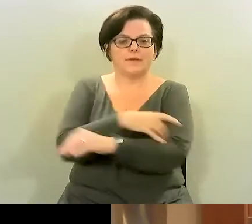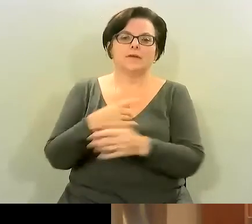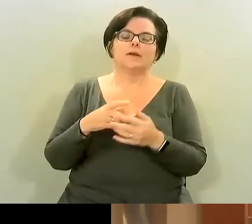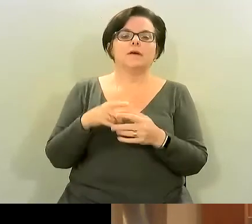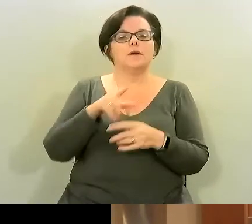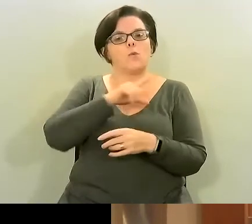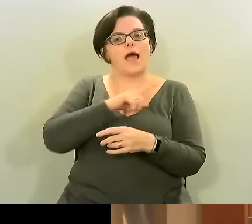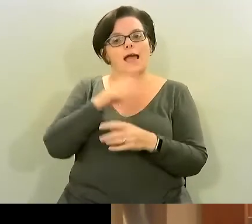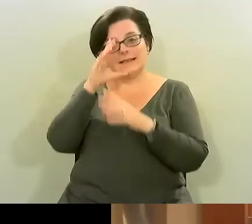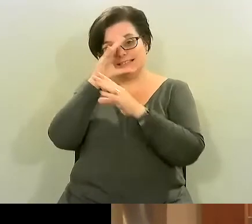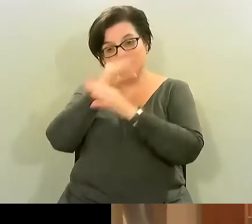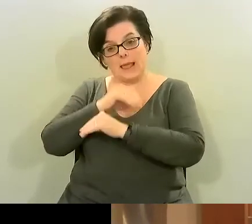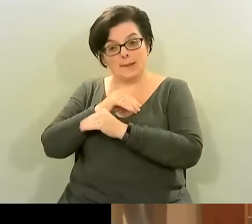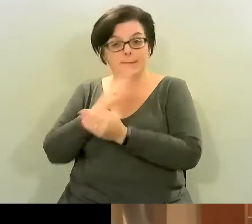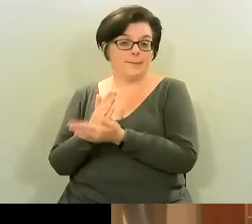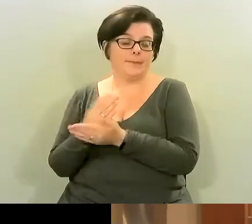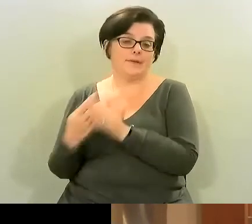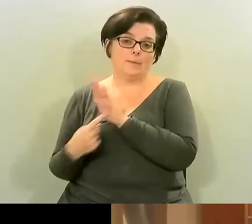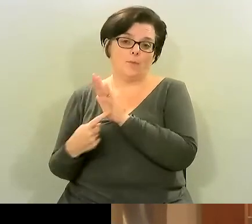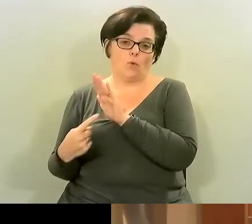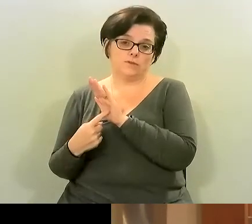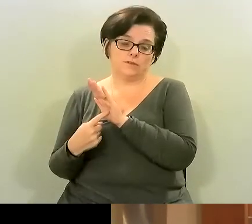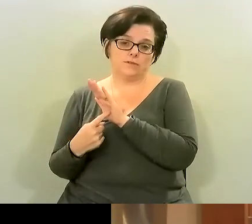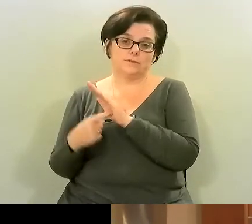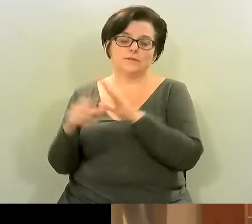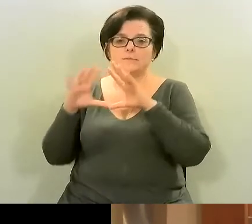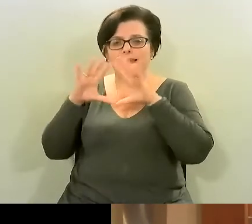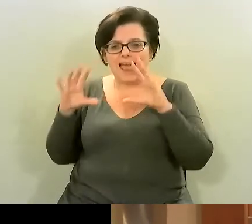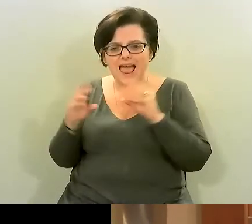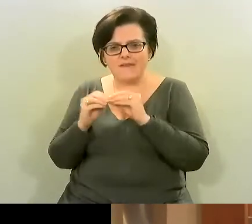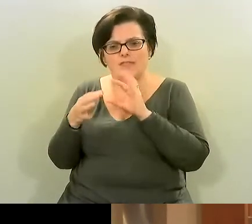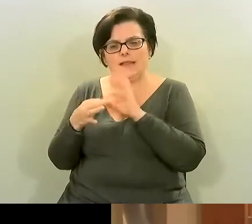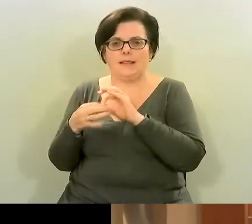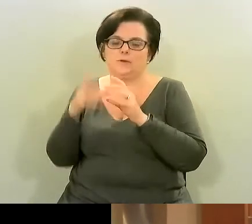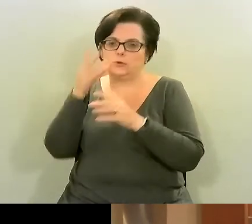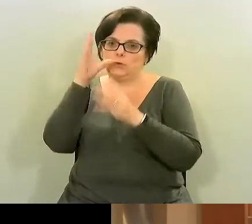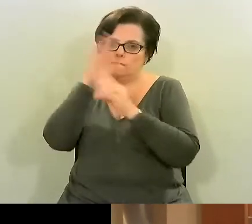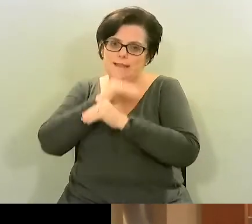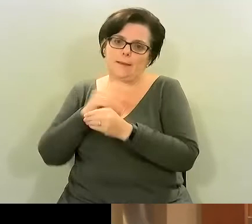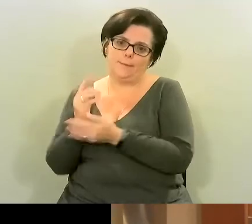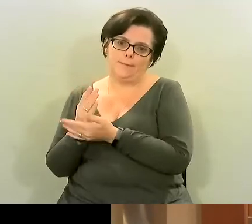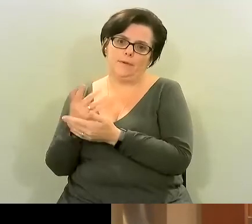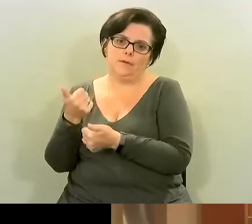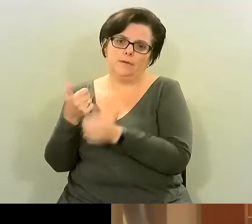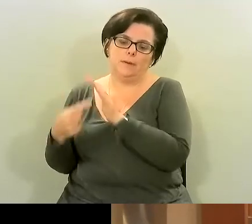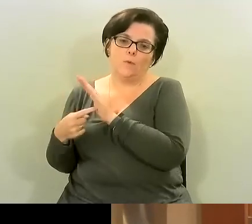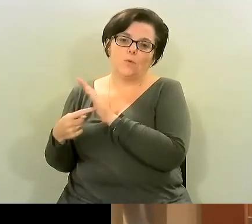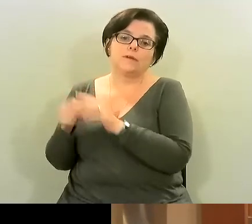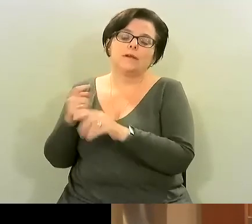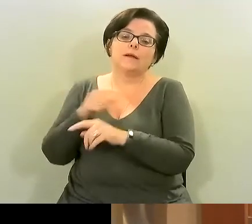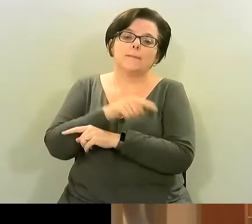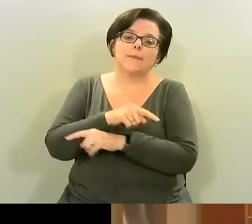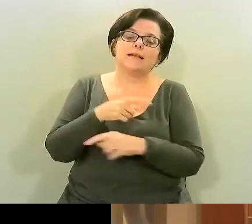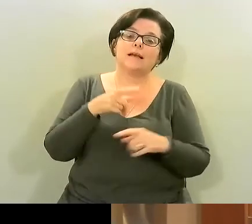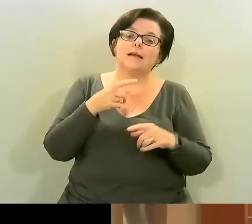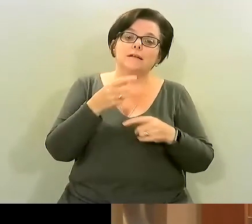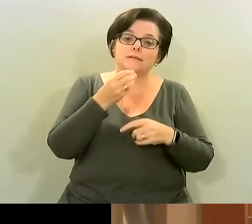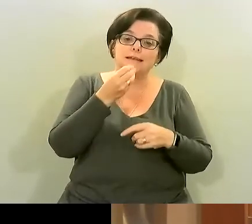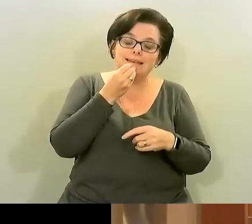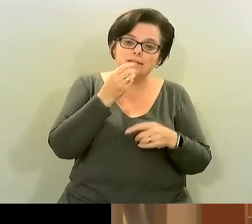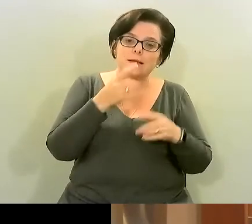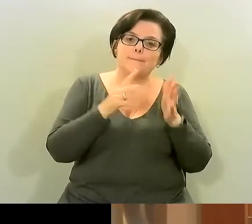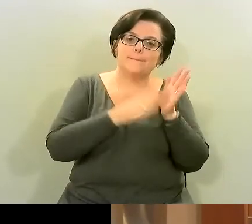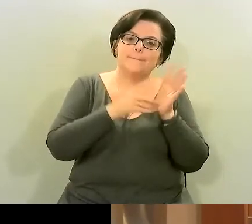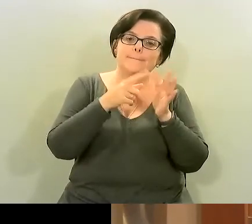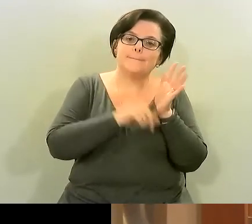hygiene is really important so everything related to sleep is an important discussion but food eat melatonin rich foods eggs